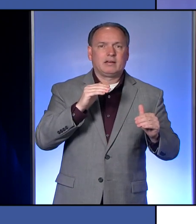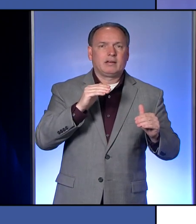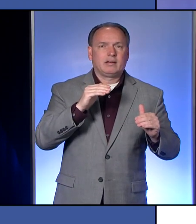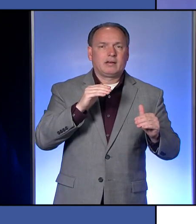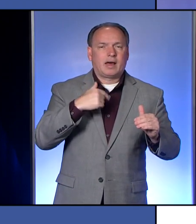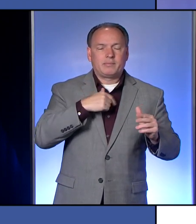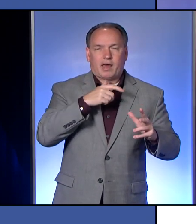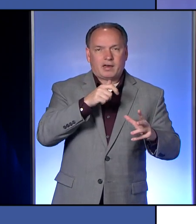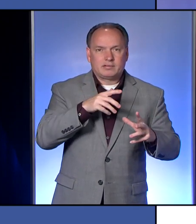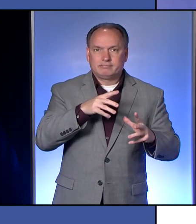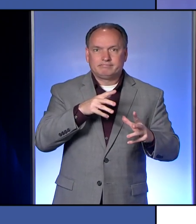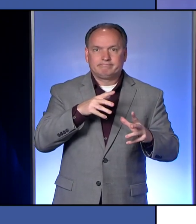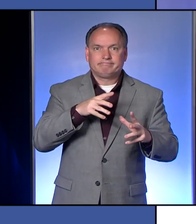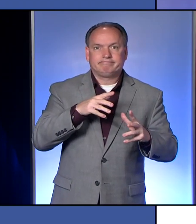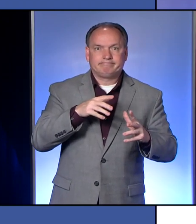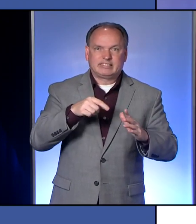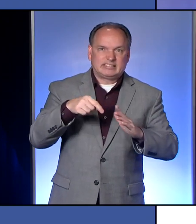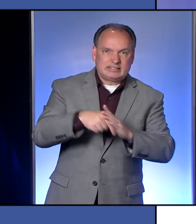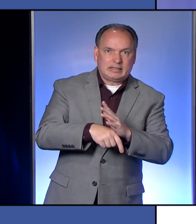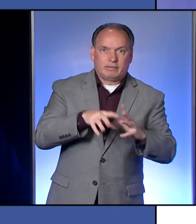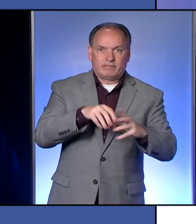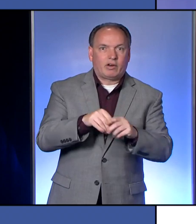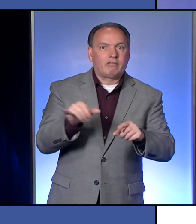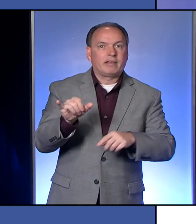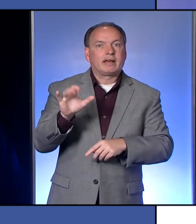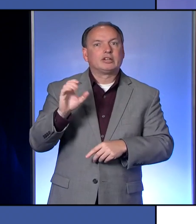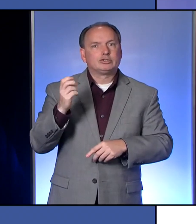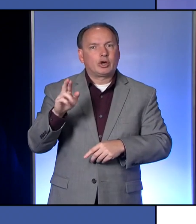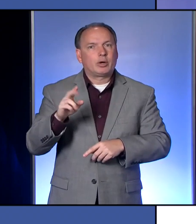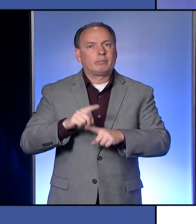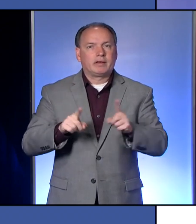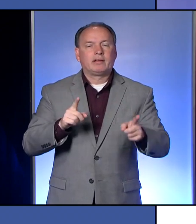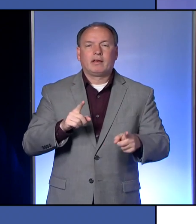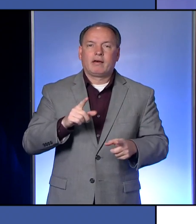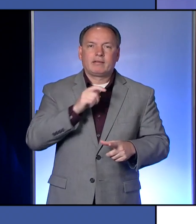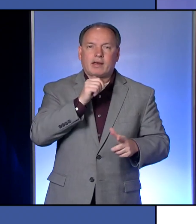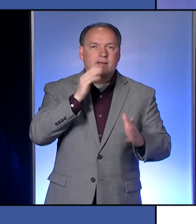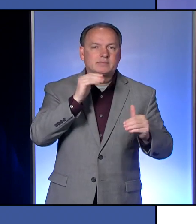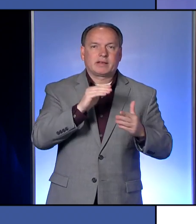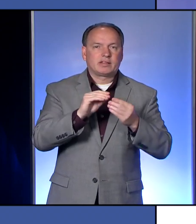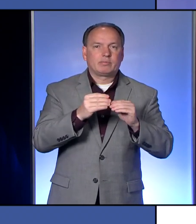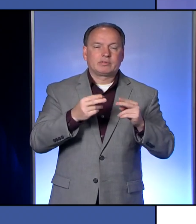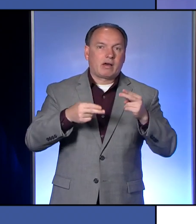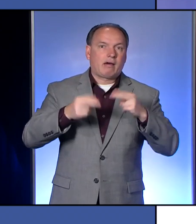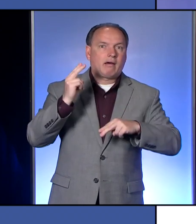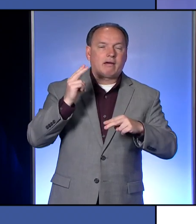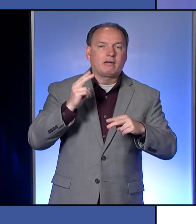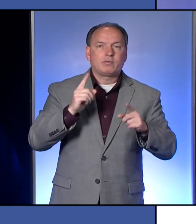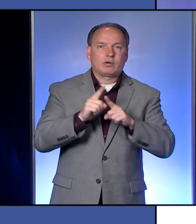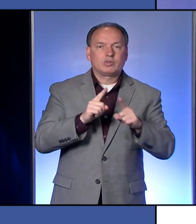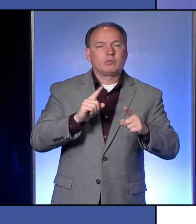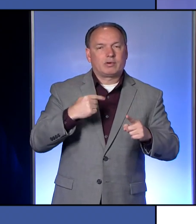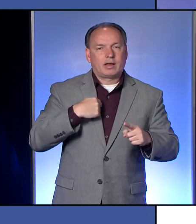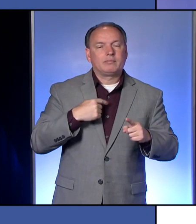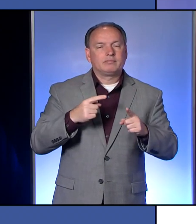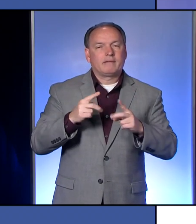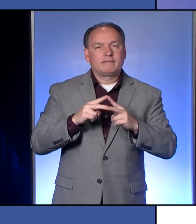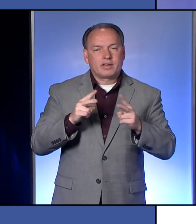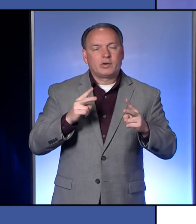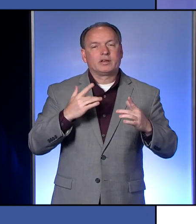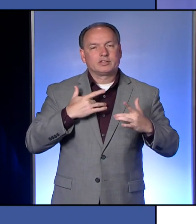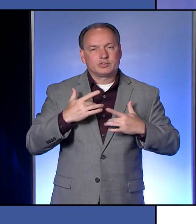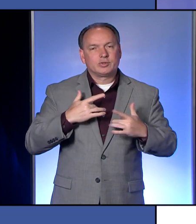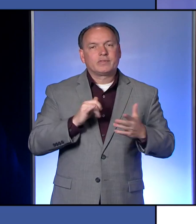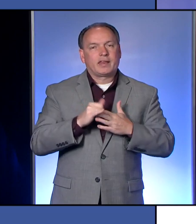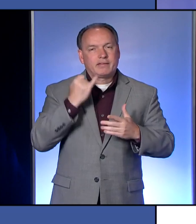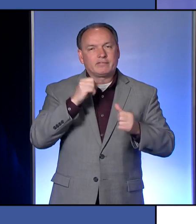it as Char is every day, but I didn't expect these numbers quite so high. And I also am getting extremely concerned that